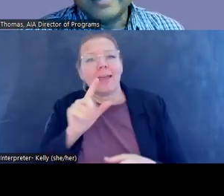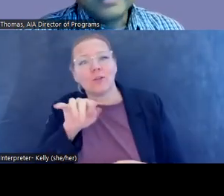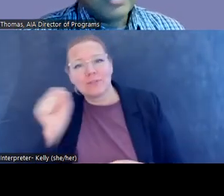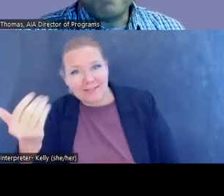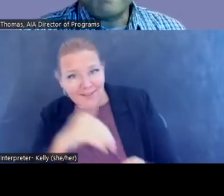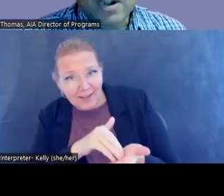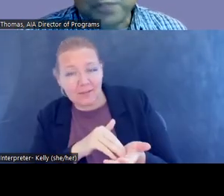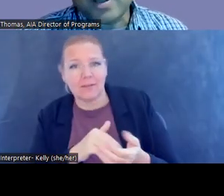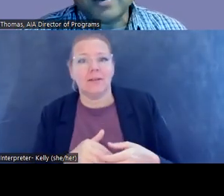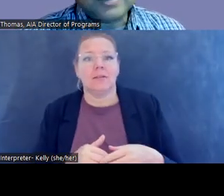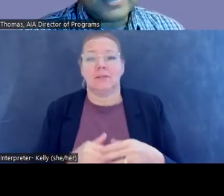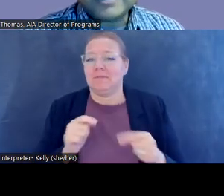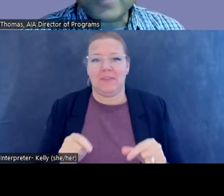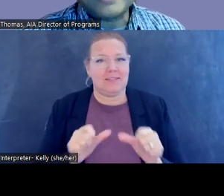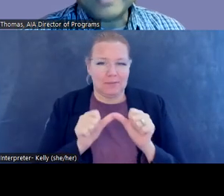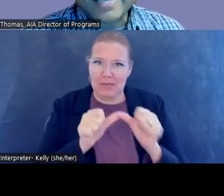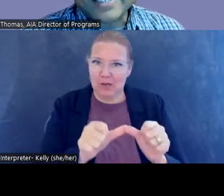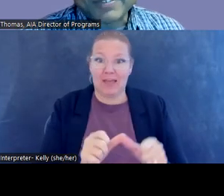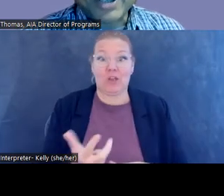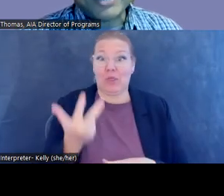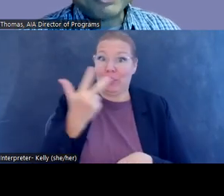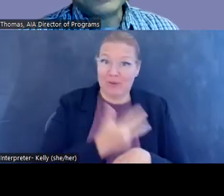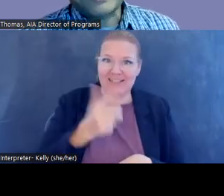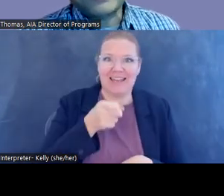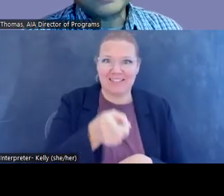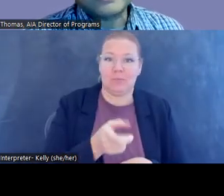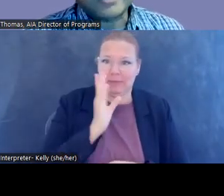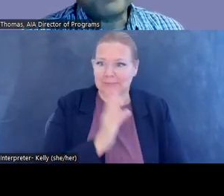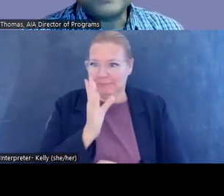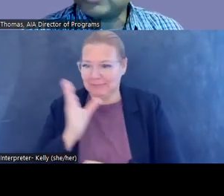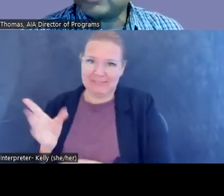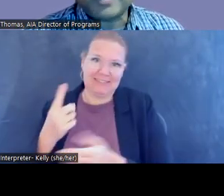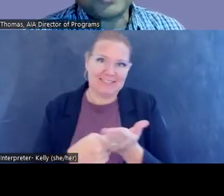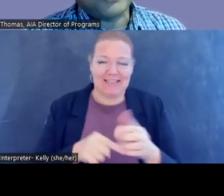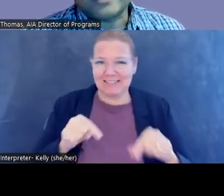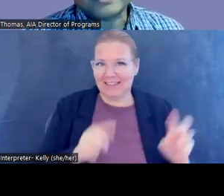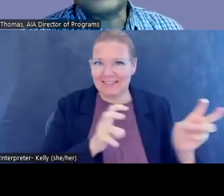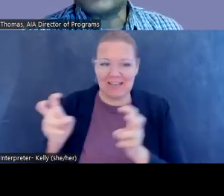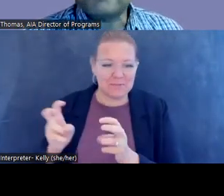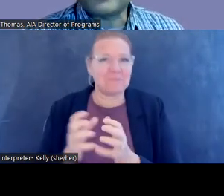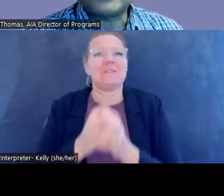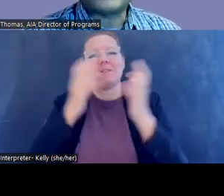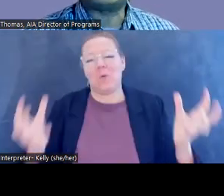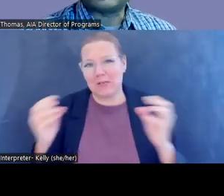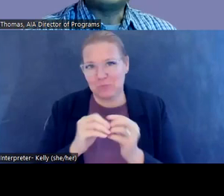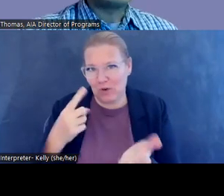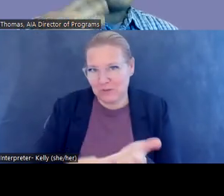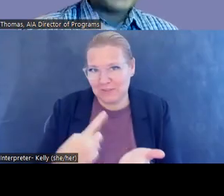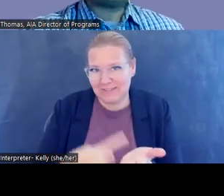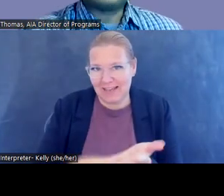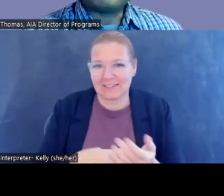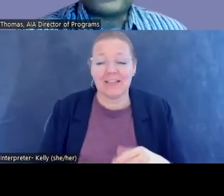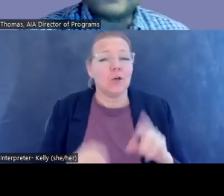again, a marathon, three straight days of talking to us about this, uh, but so much more to discuss. So hopefully we'll get you